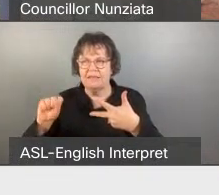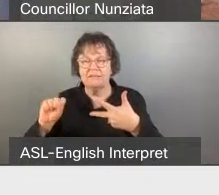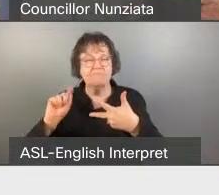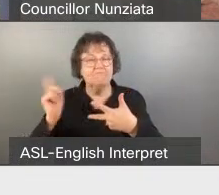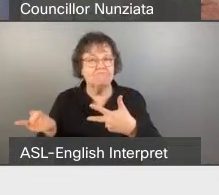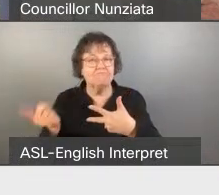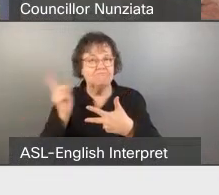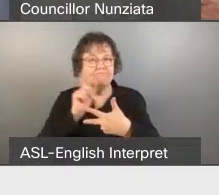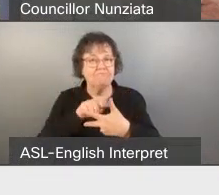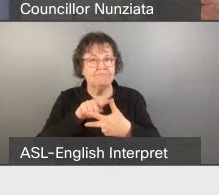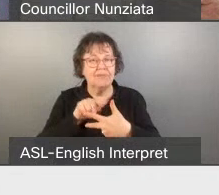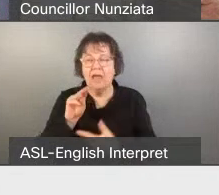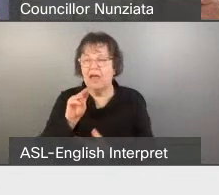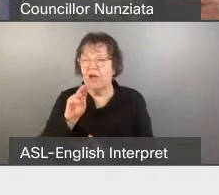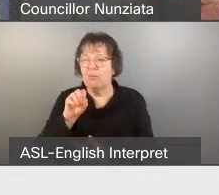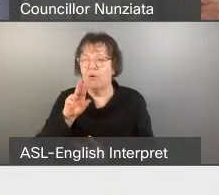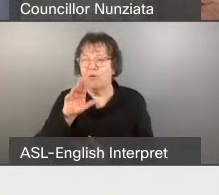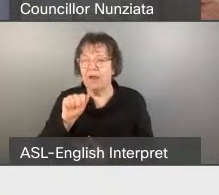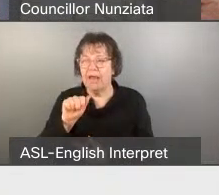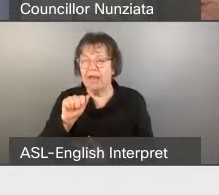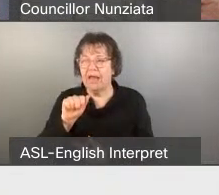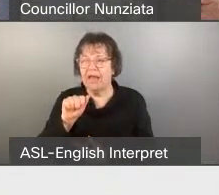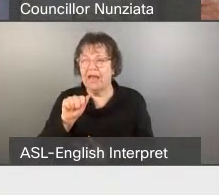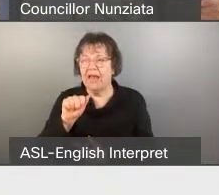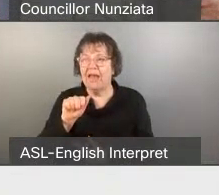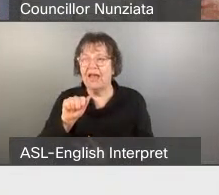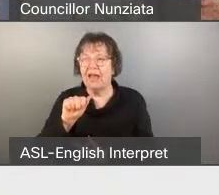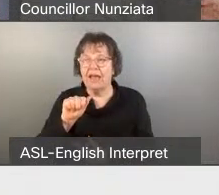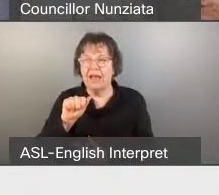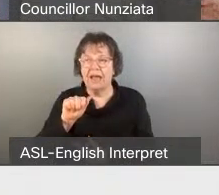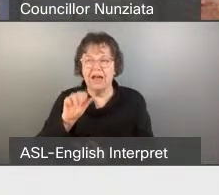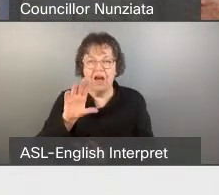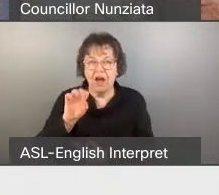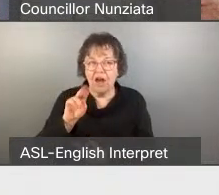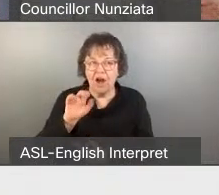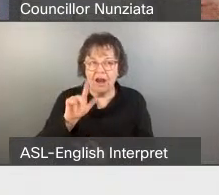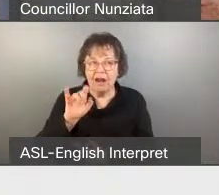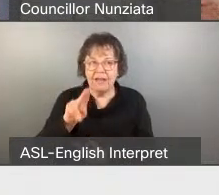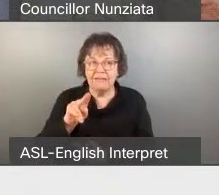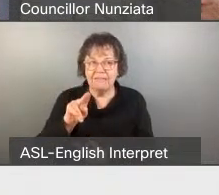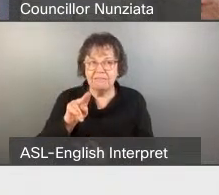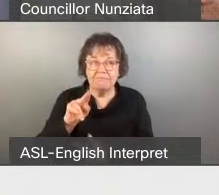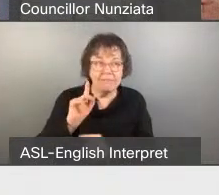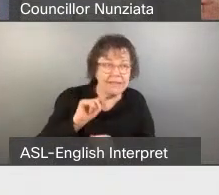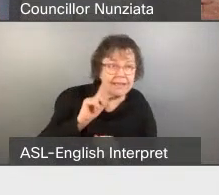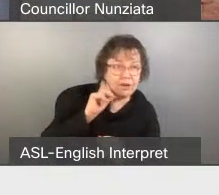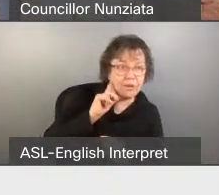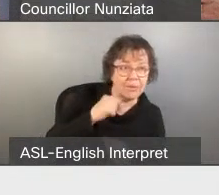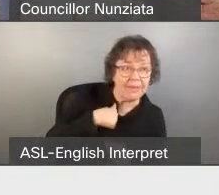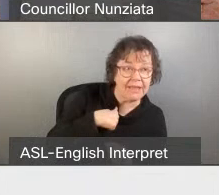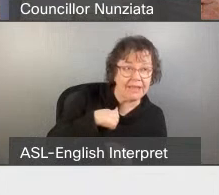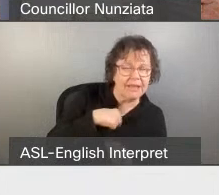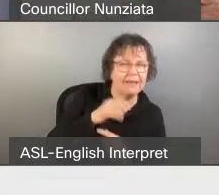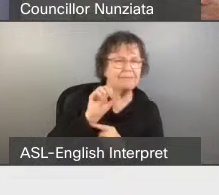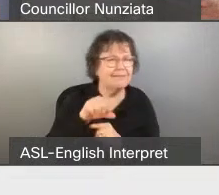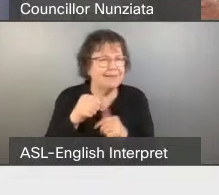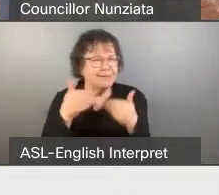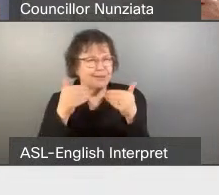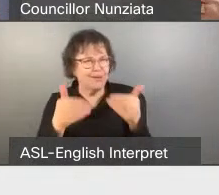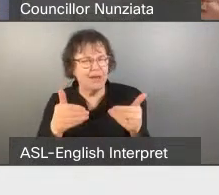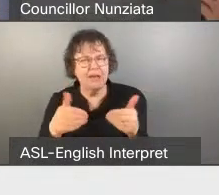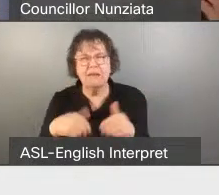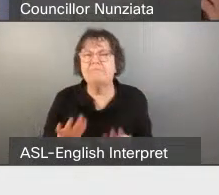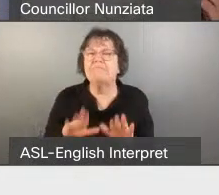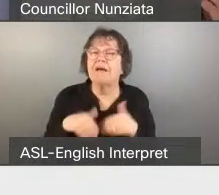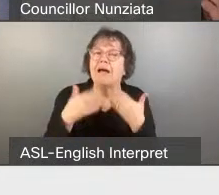Maria Christina Conlon? Yes. Can you hear me? We can hear you. Go ahead. Thank you very much